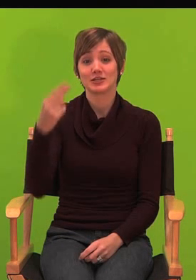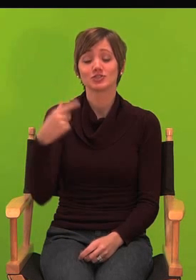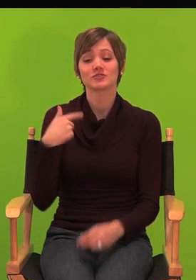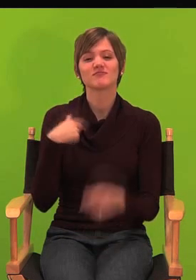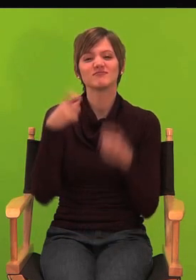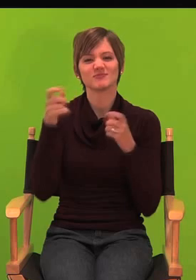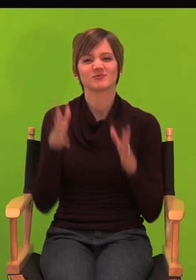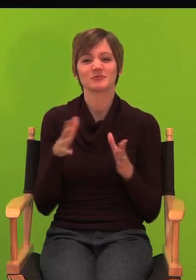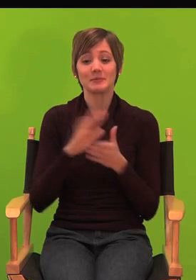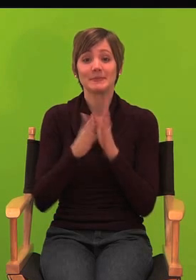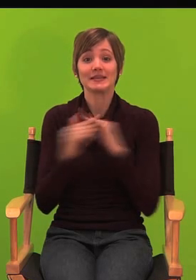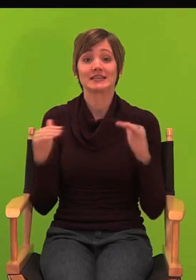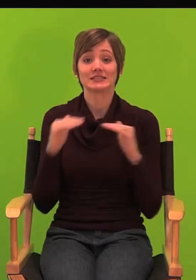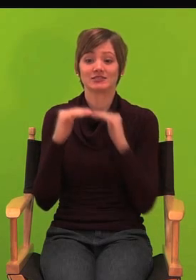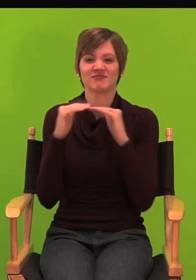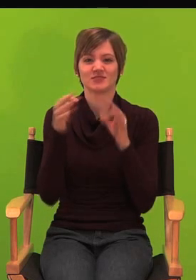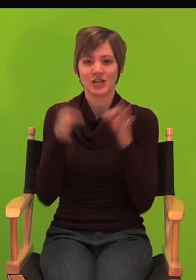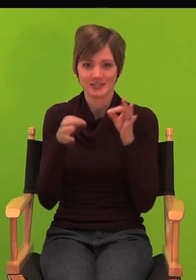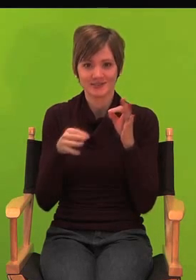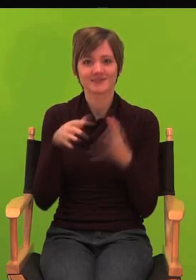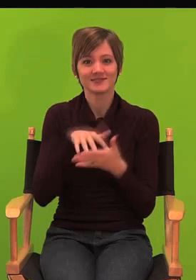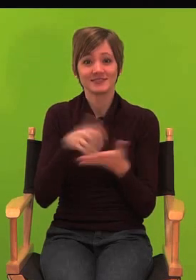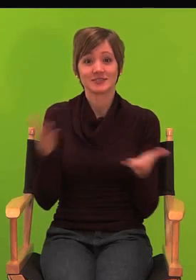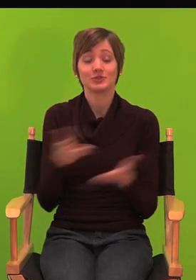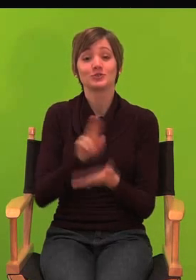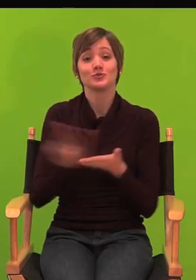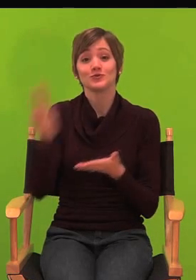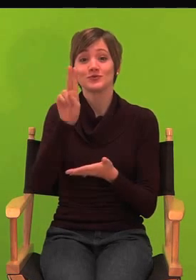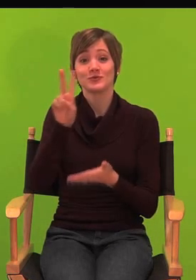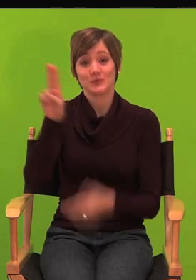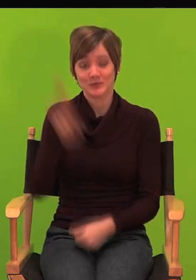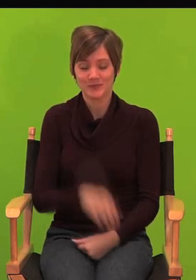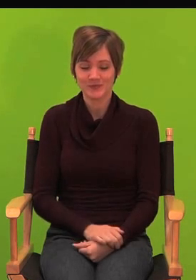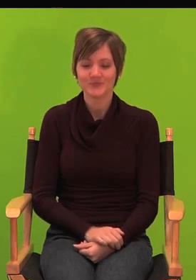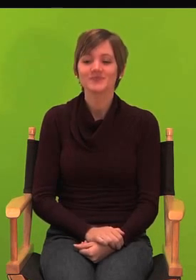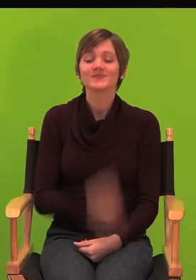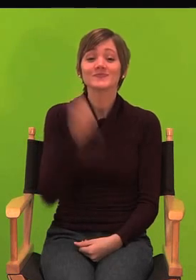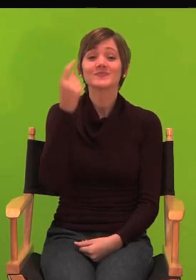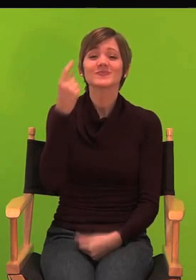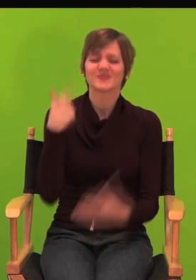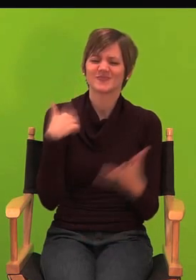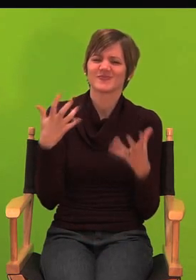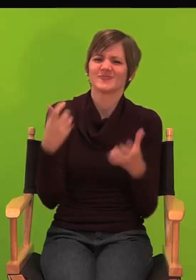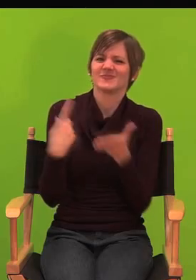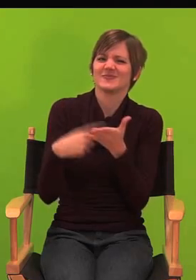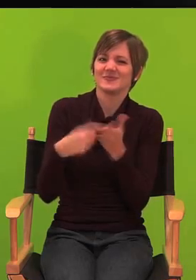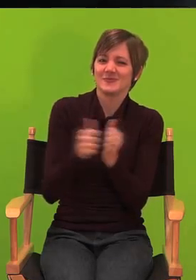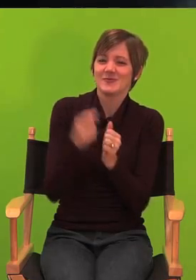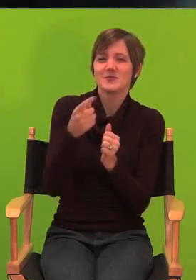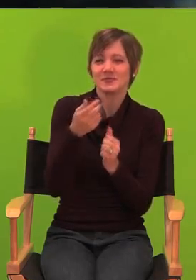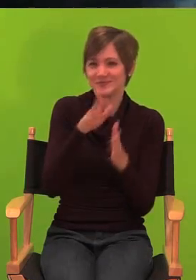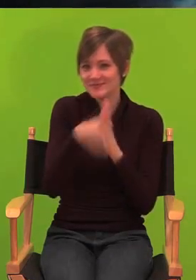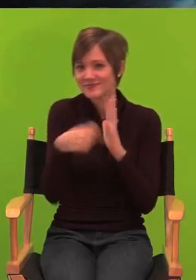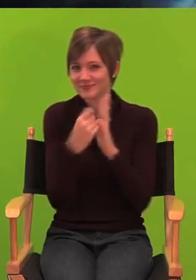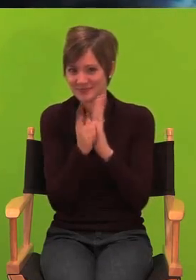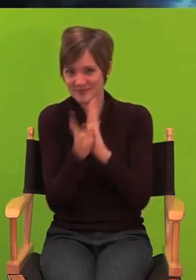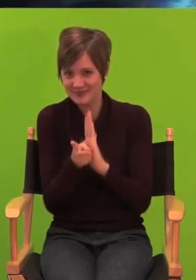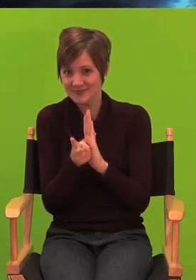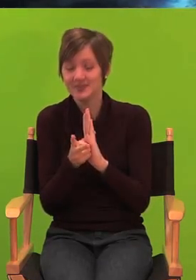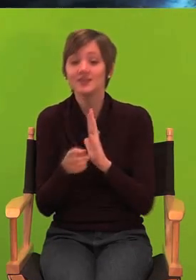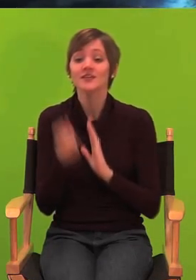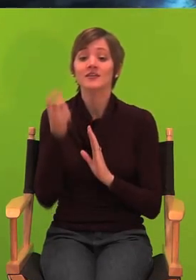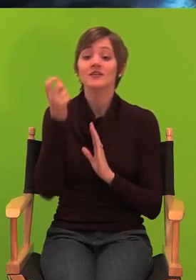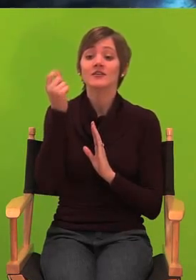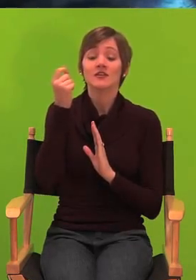in these next few minutes. These are matters of the world, what's happening, even this very second. The planet we